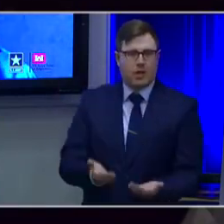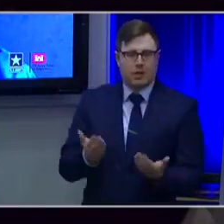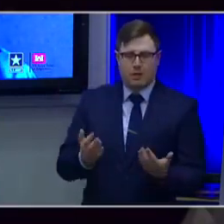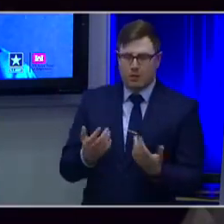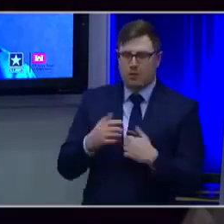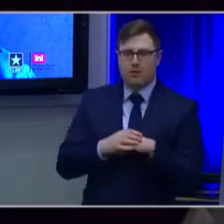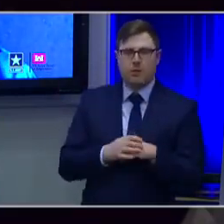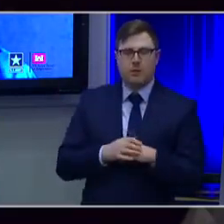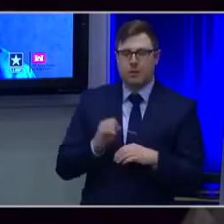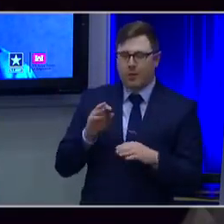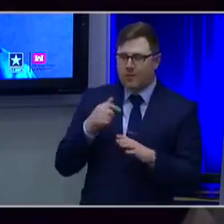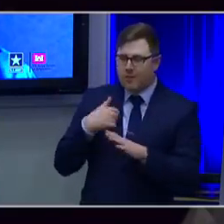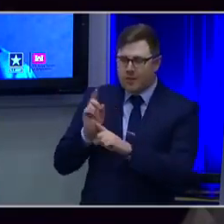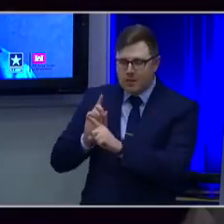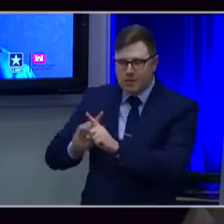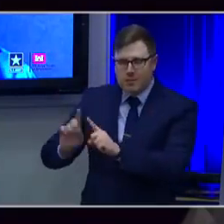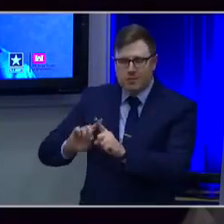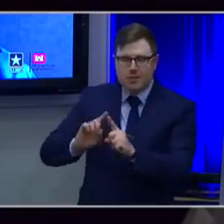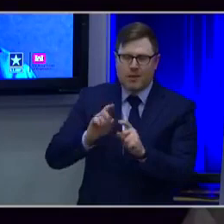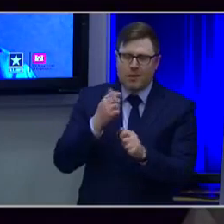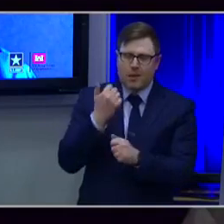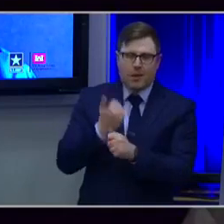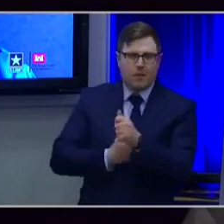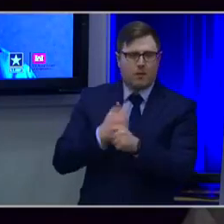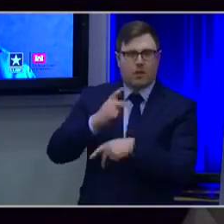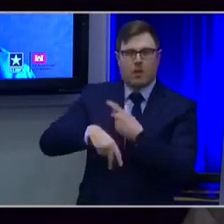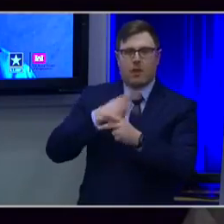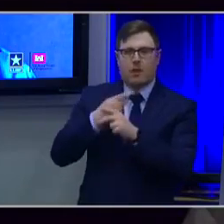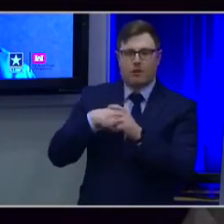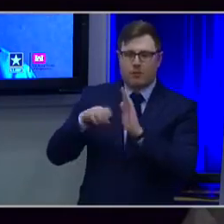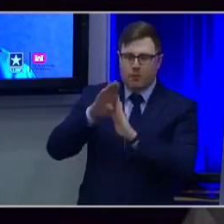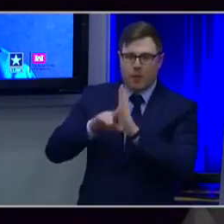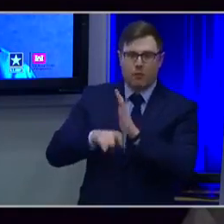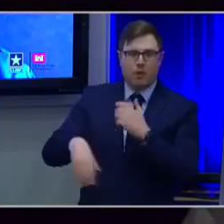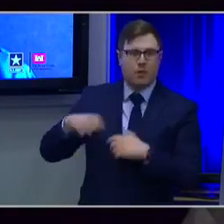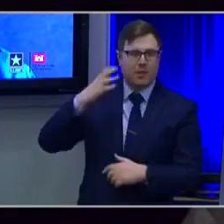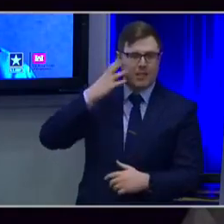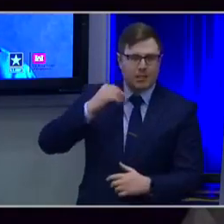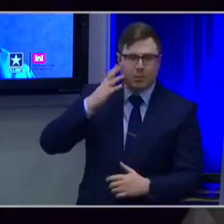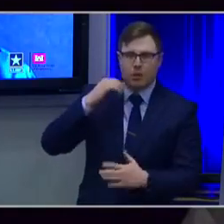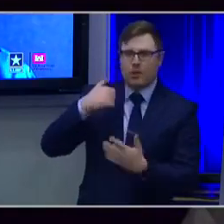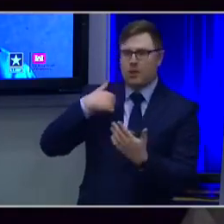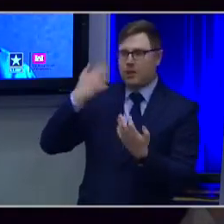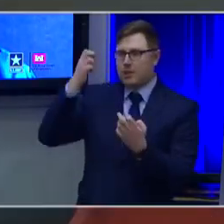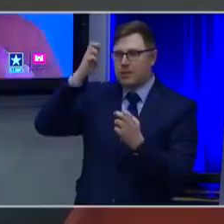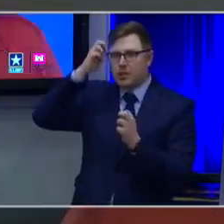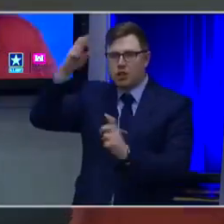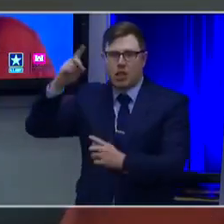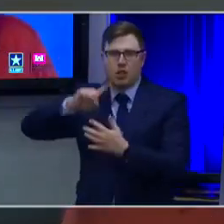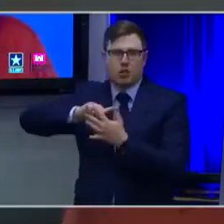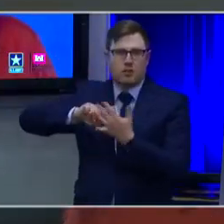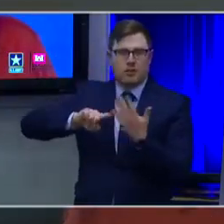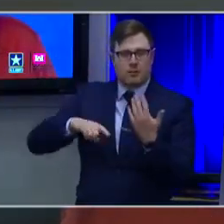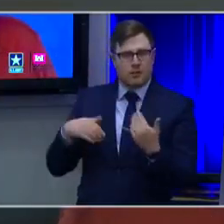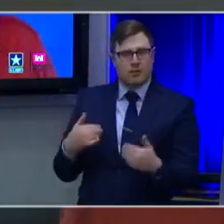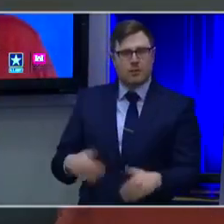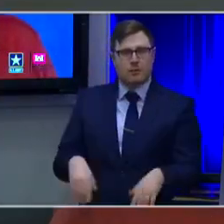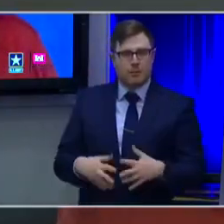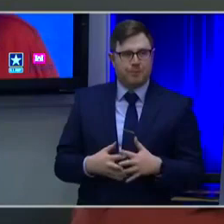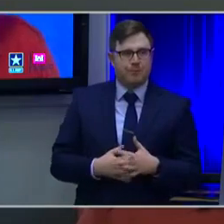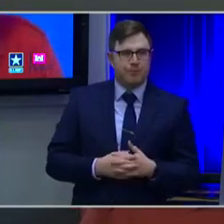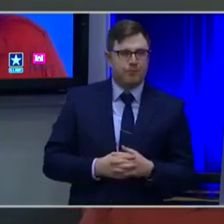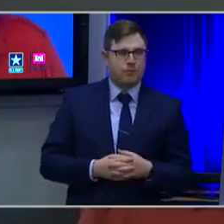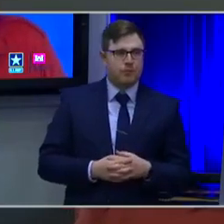up with every kind of background, every kind of experience base, every kind of academic credentials. If you're interested in